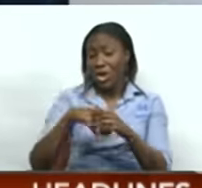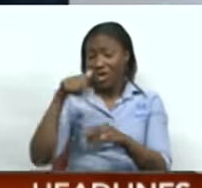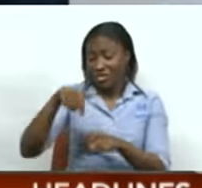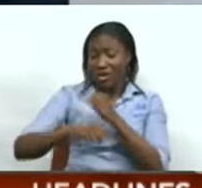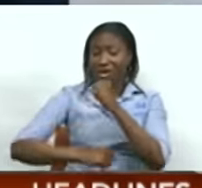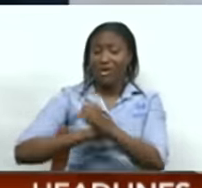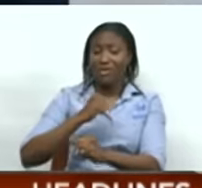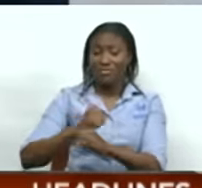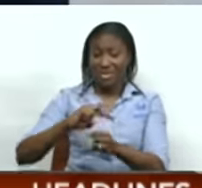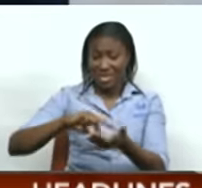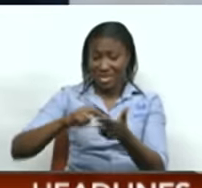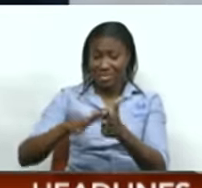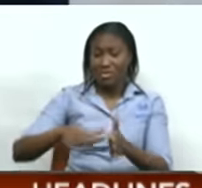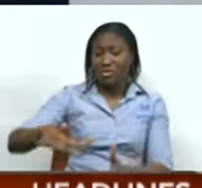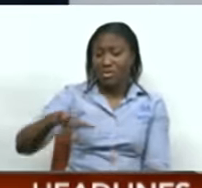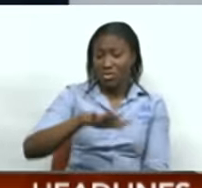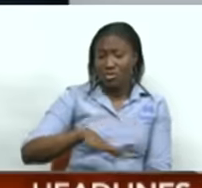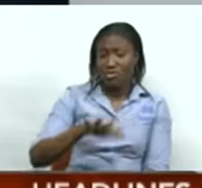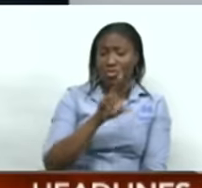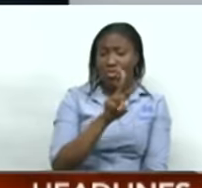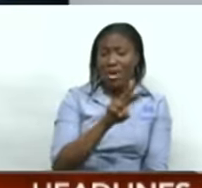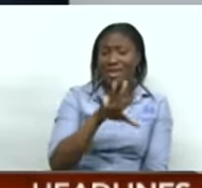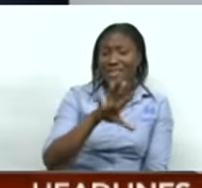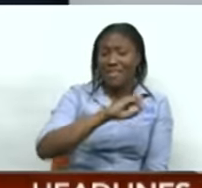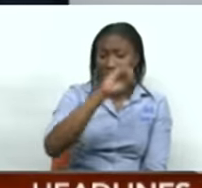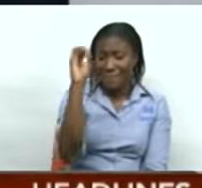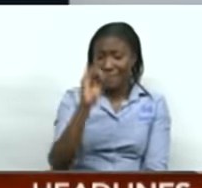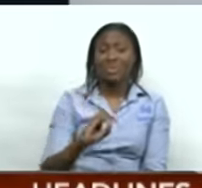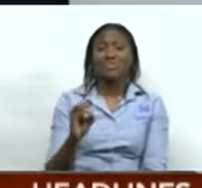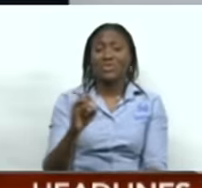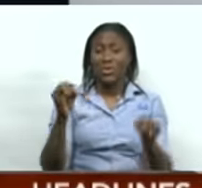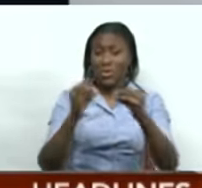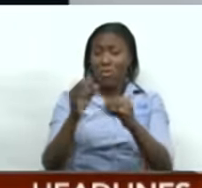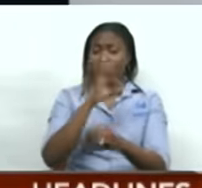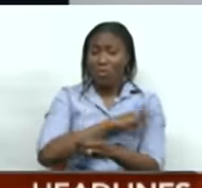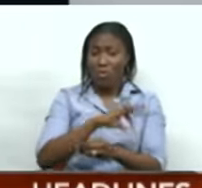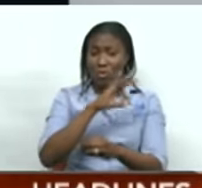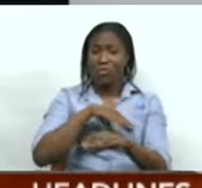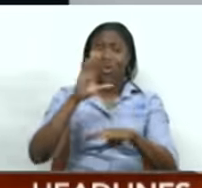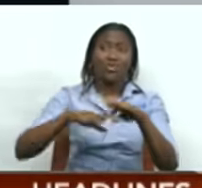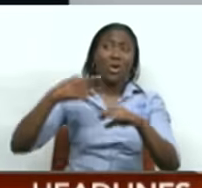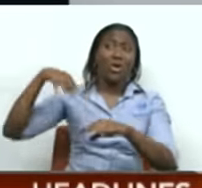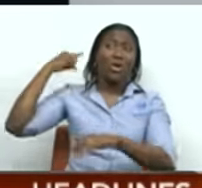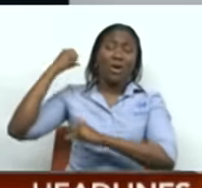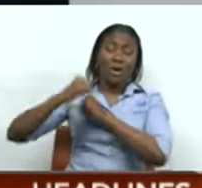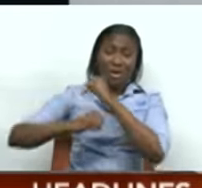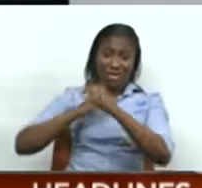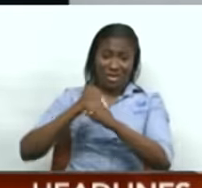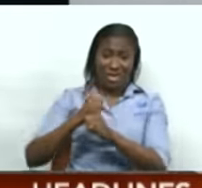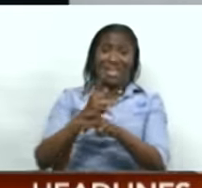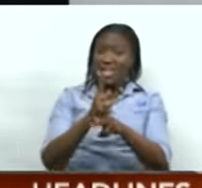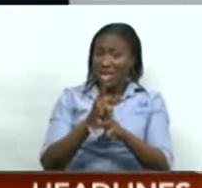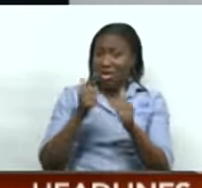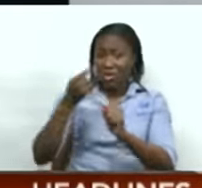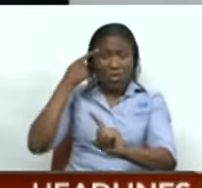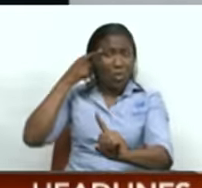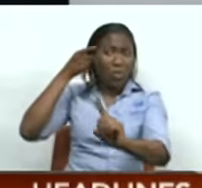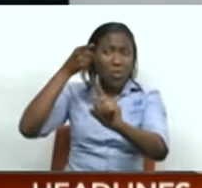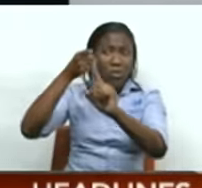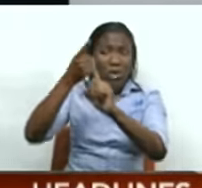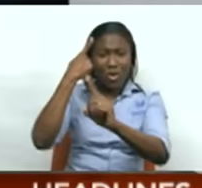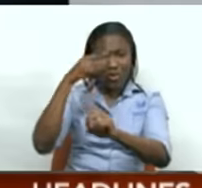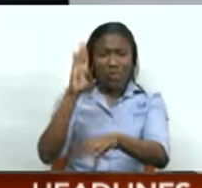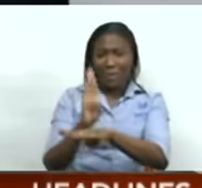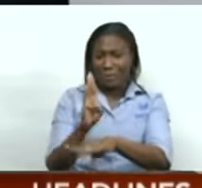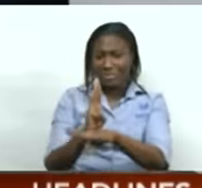yielding a gross profit margin of 25%, more in line with international benchmarks for businesses involved in the